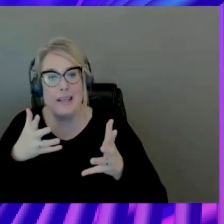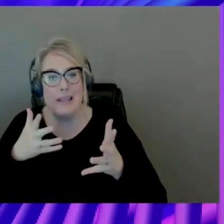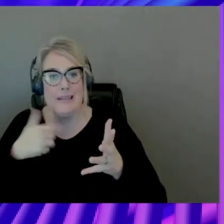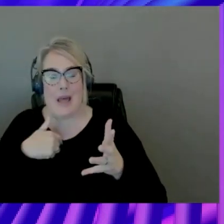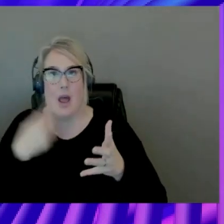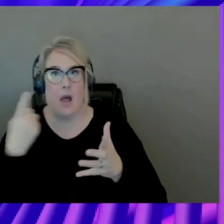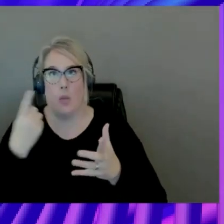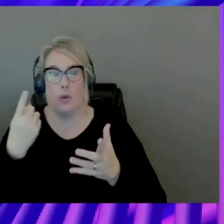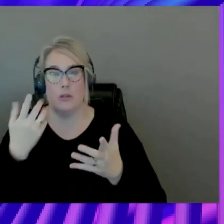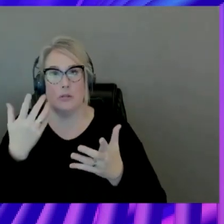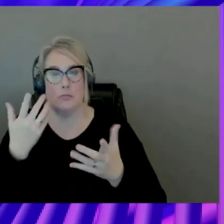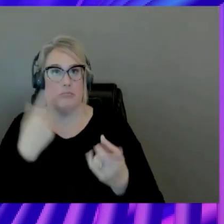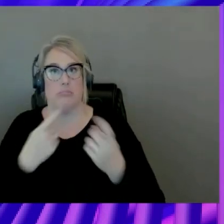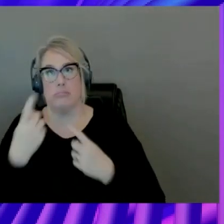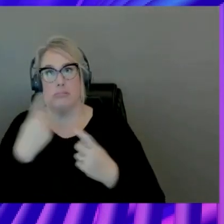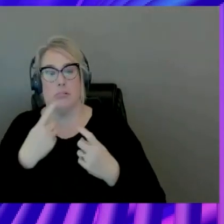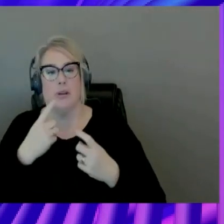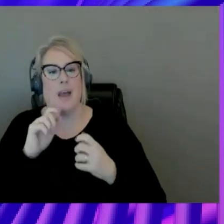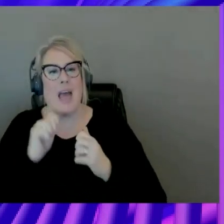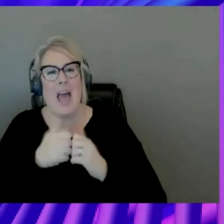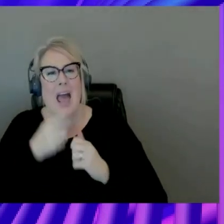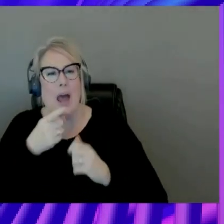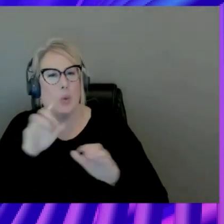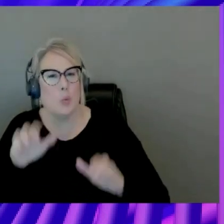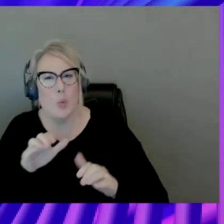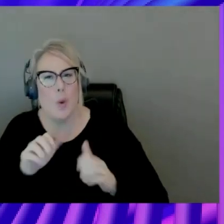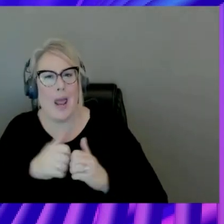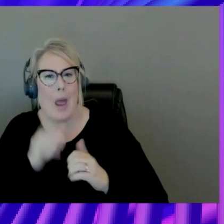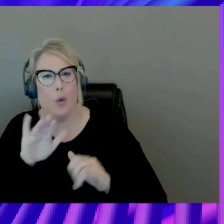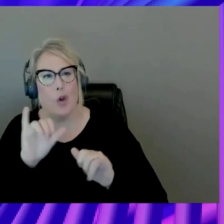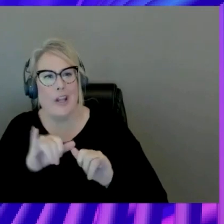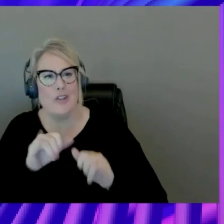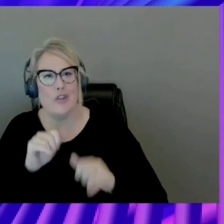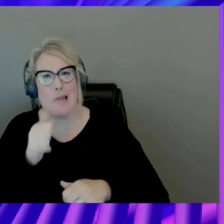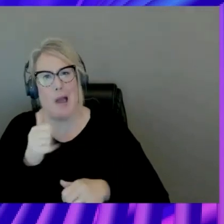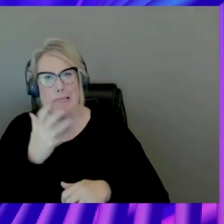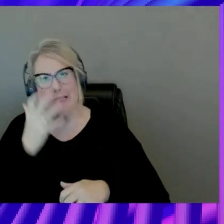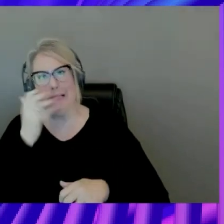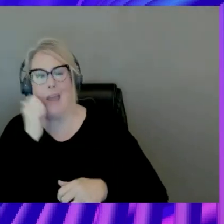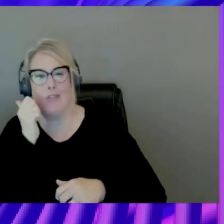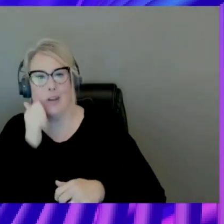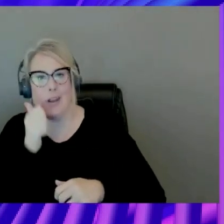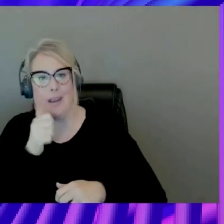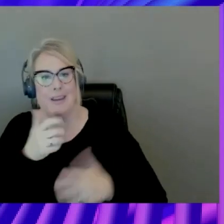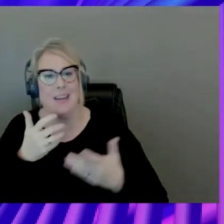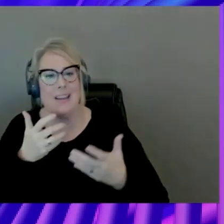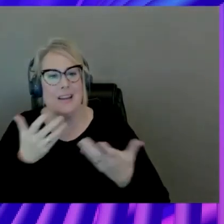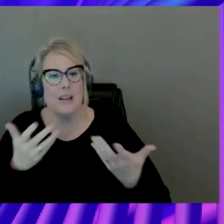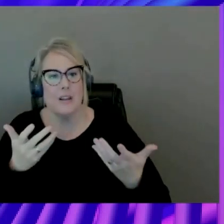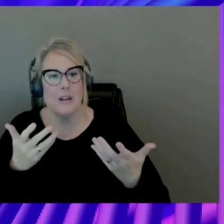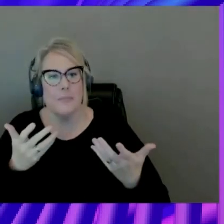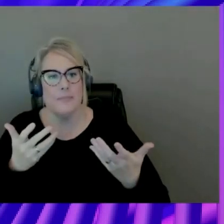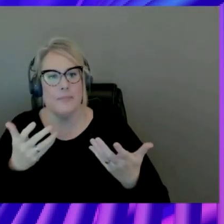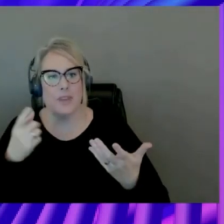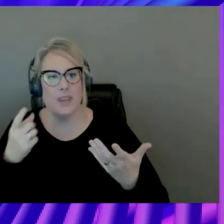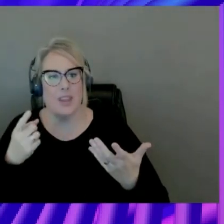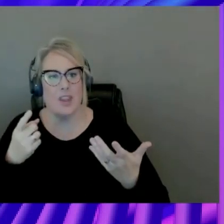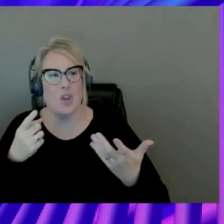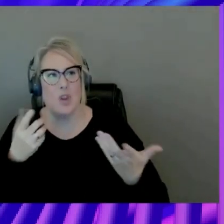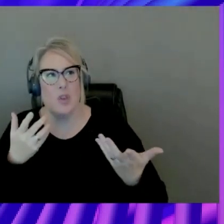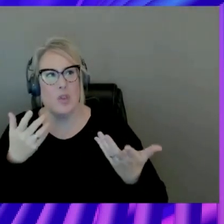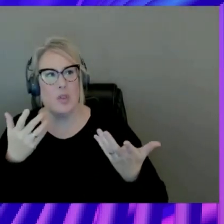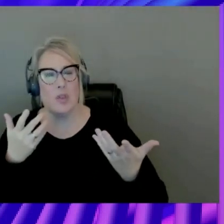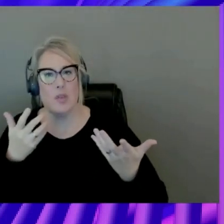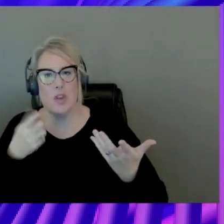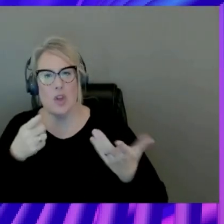how do you do it? How do your engineers not get mad at you every day because you're the security? Like, they're watching and they're saying, you're deploying